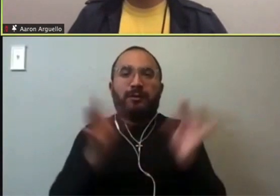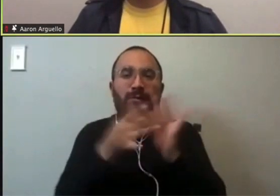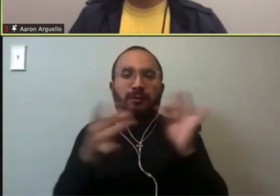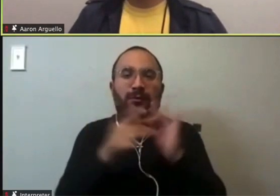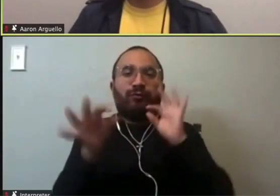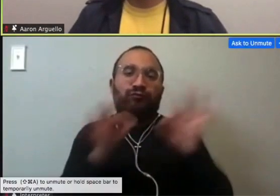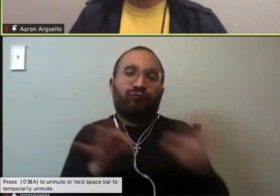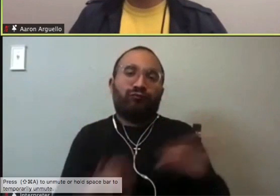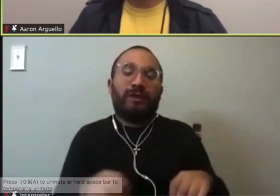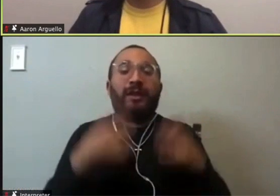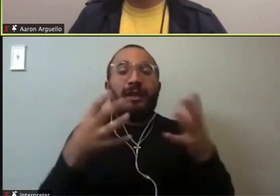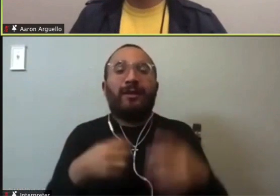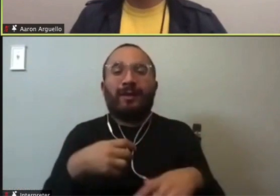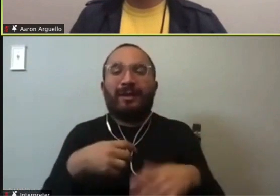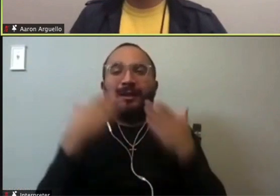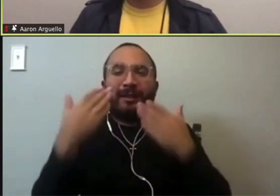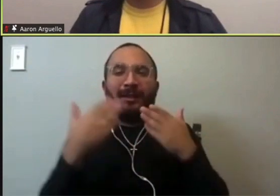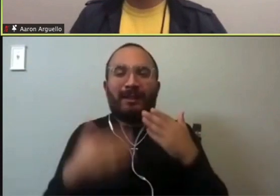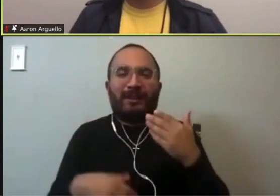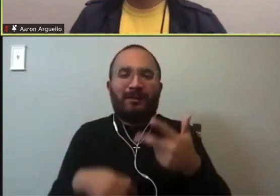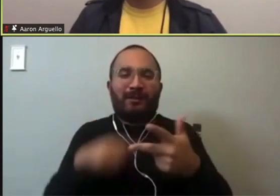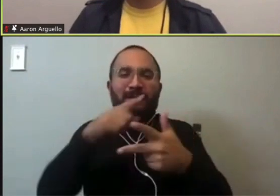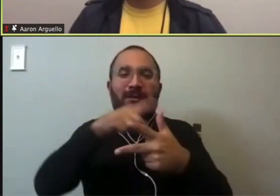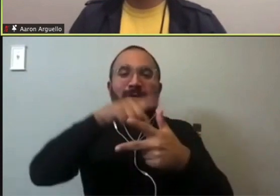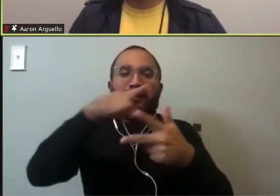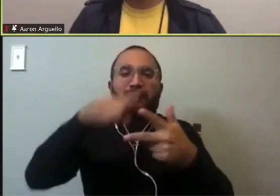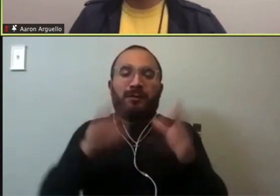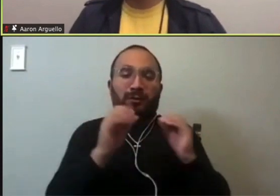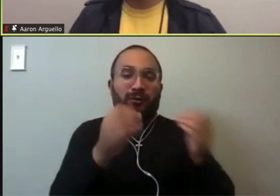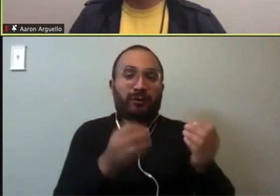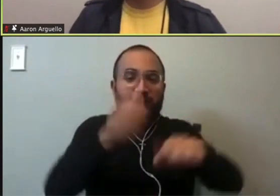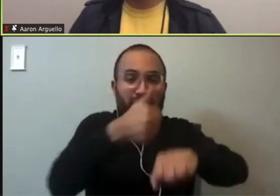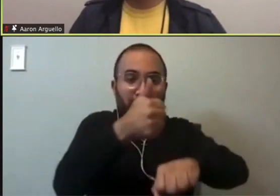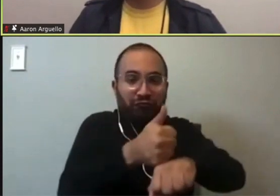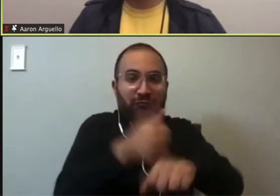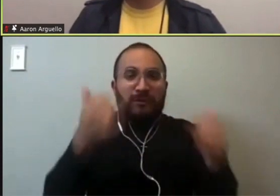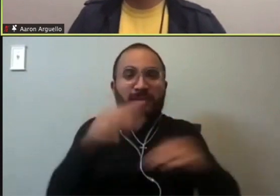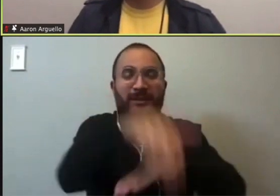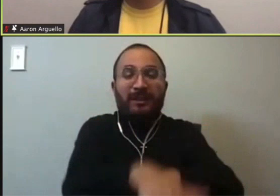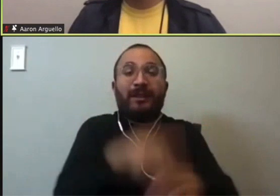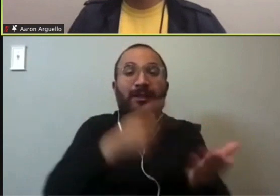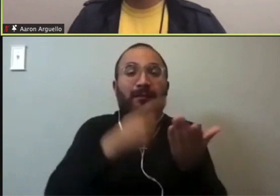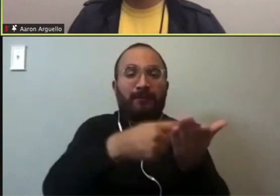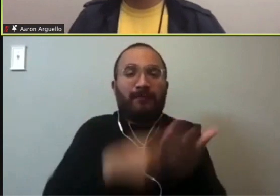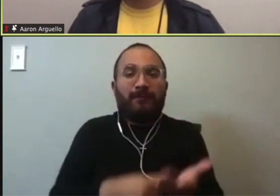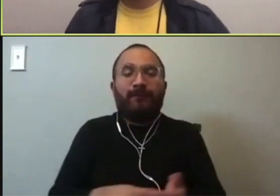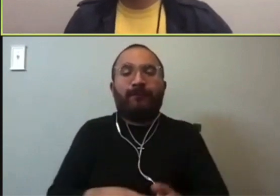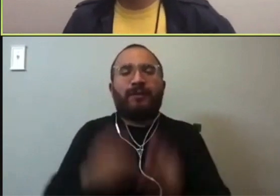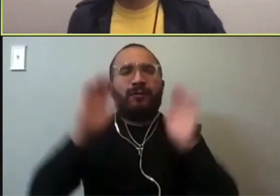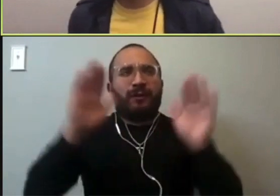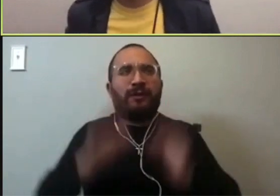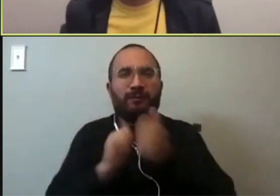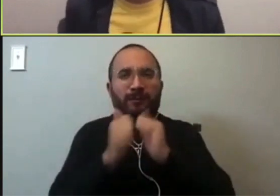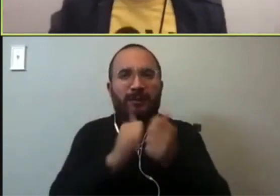I want to thank MOVE and NowCastSA for having me here. It is great campaigning throughout the state and getting